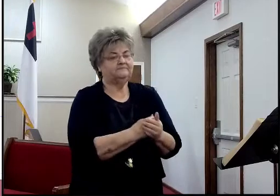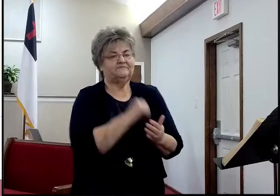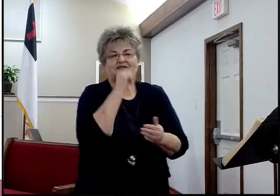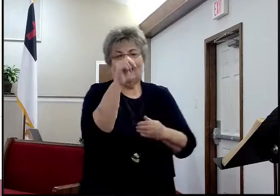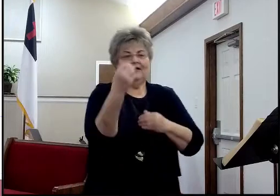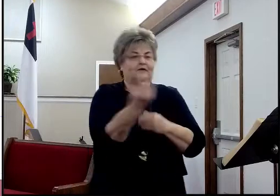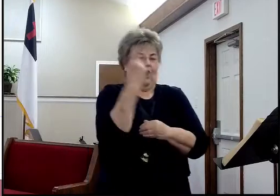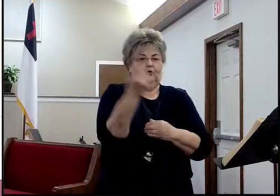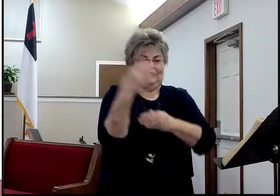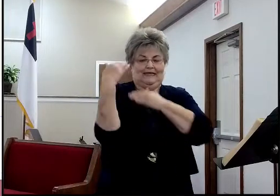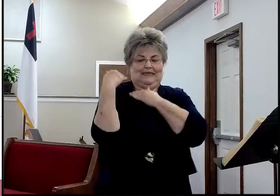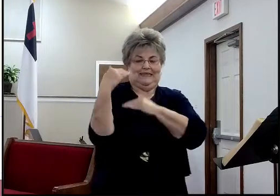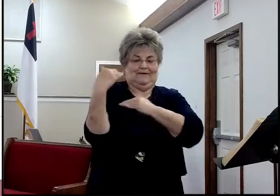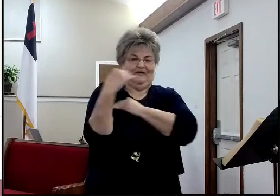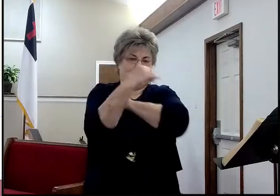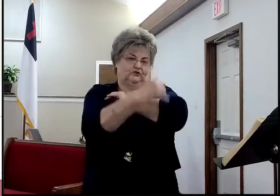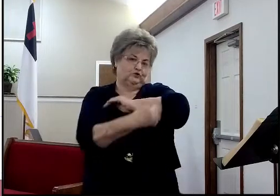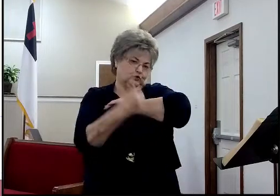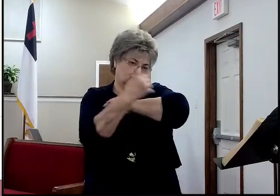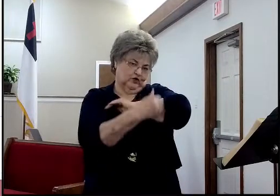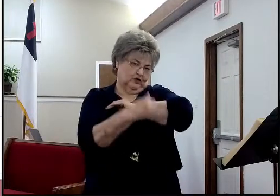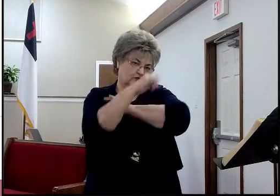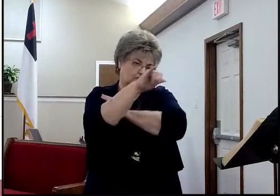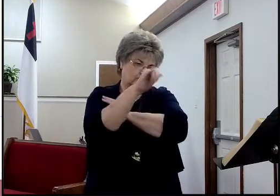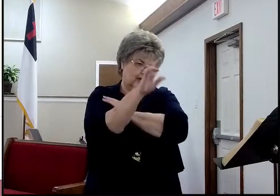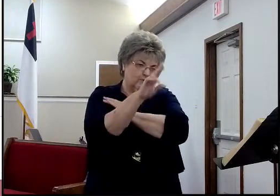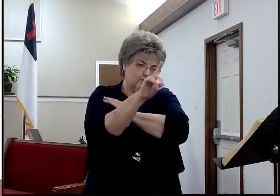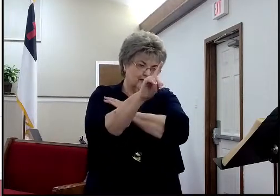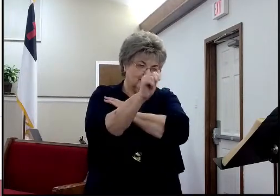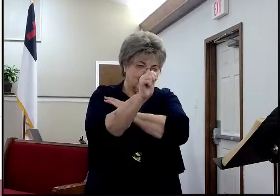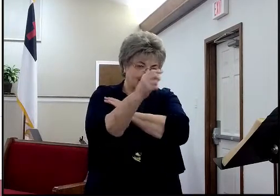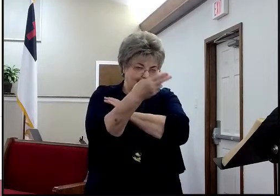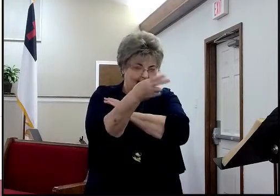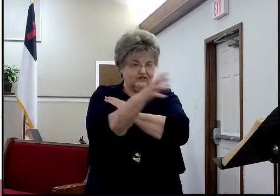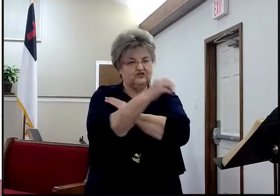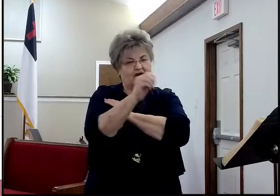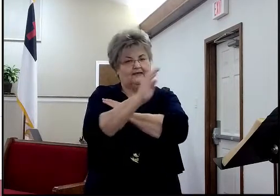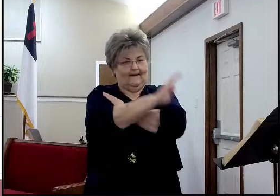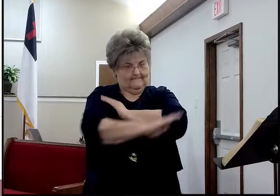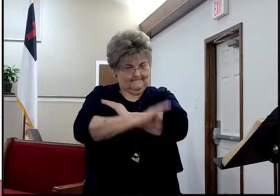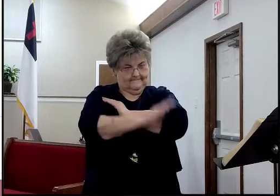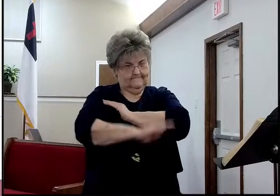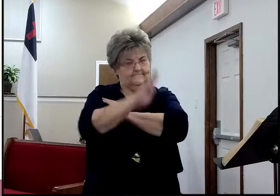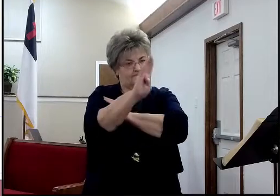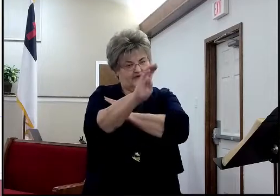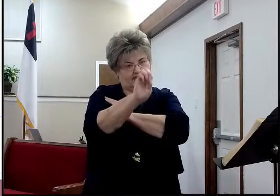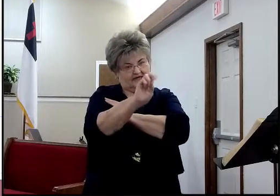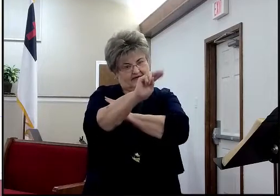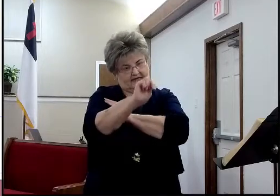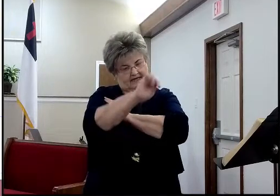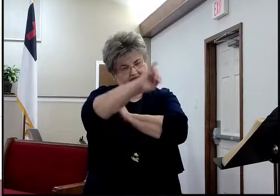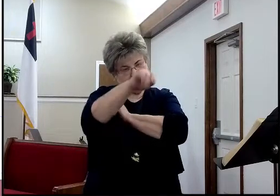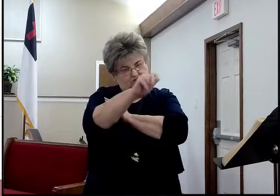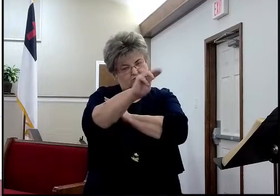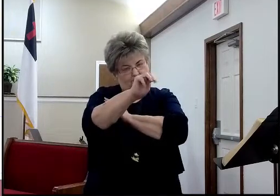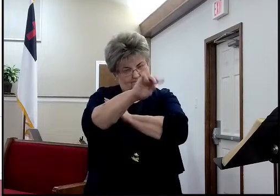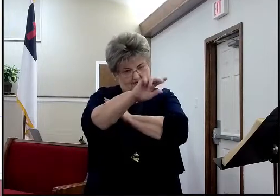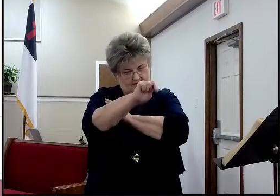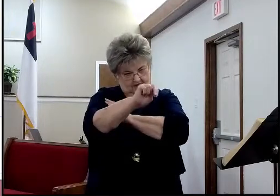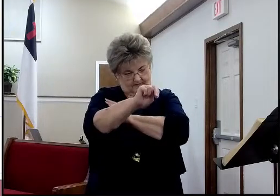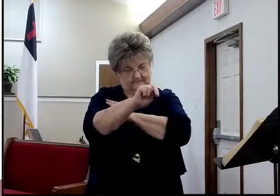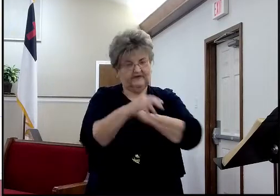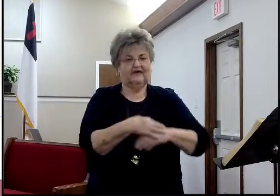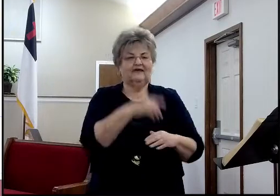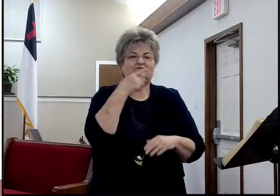because that's what they'll say, even though they leave out Levi, obviously. But those who say that only two tribes, or only three